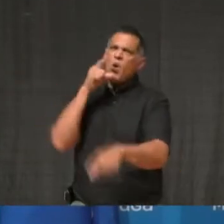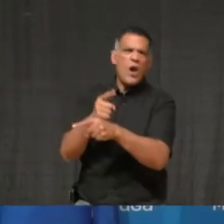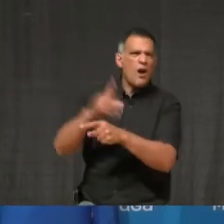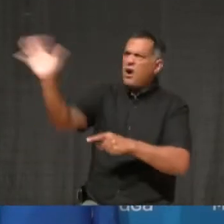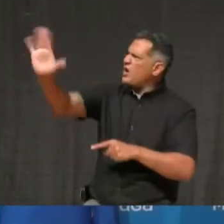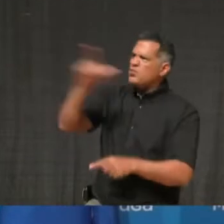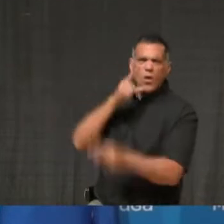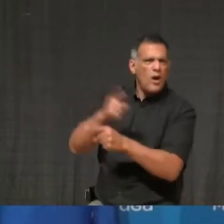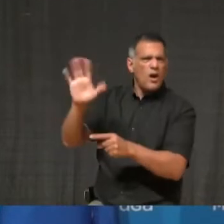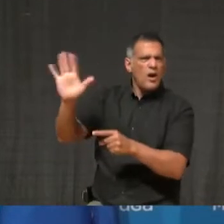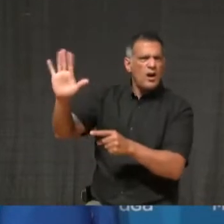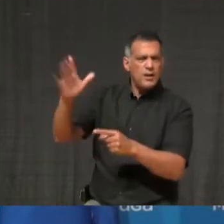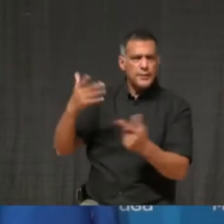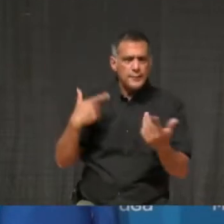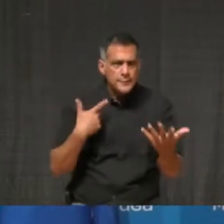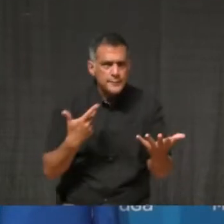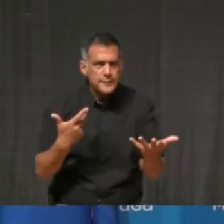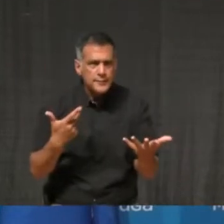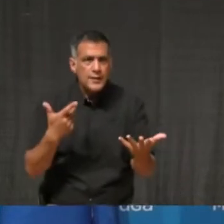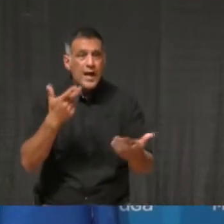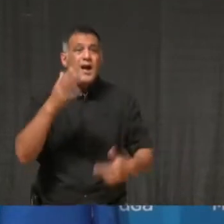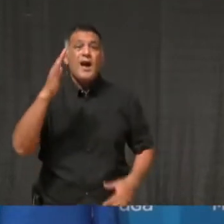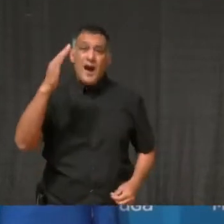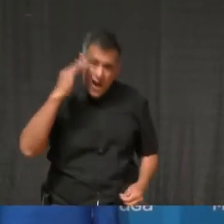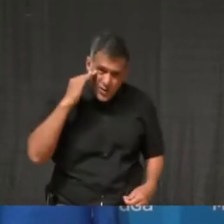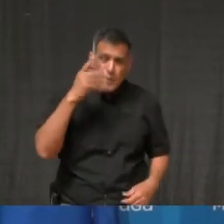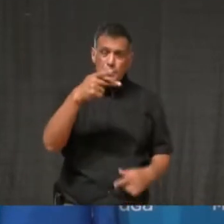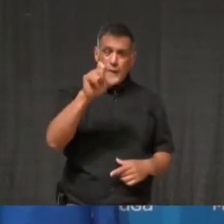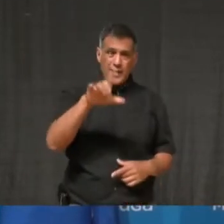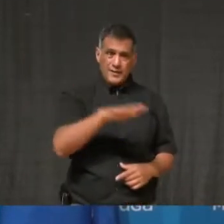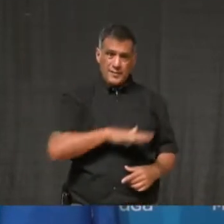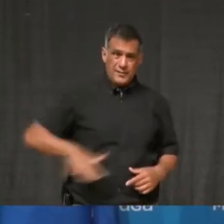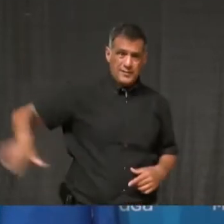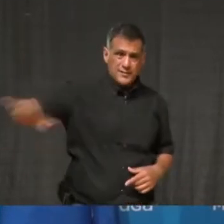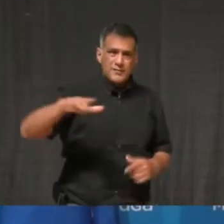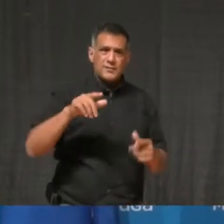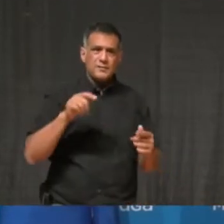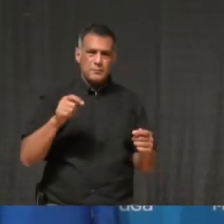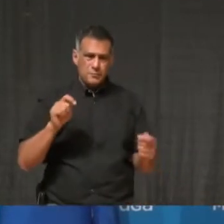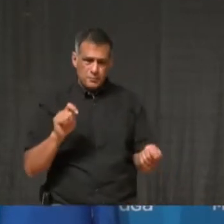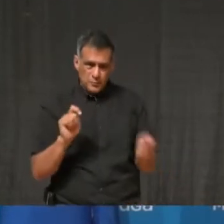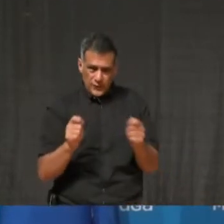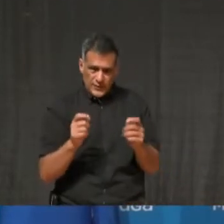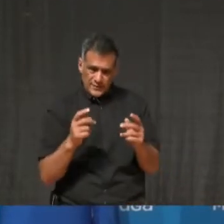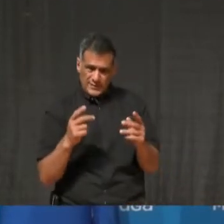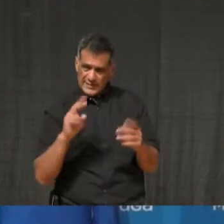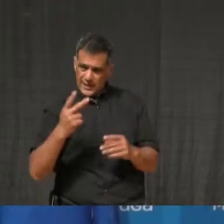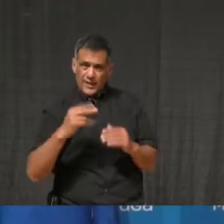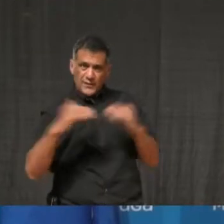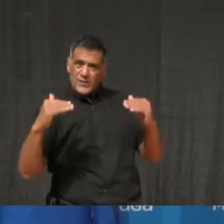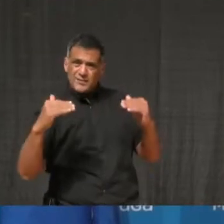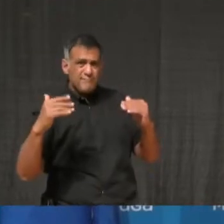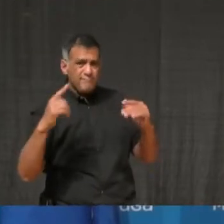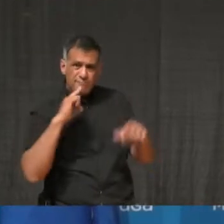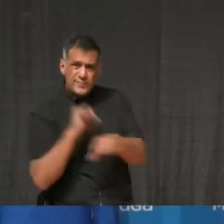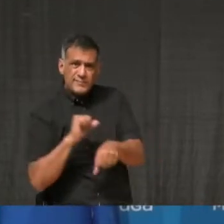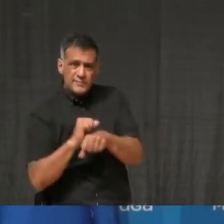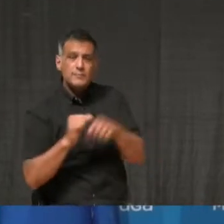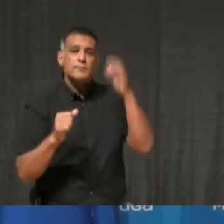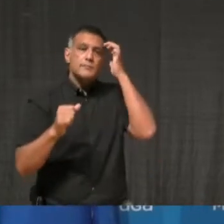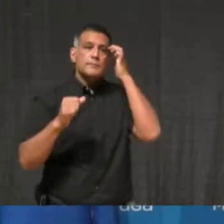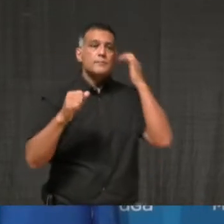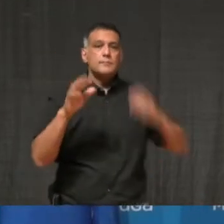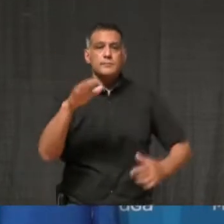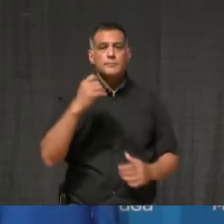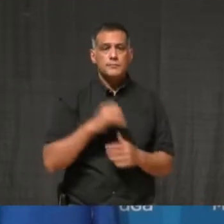Peel went into a modified stage two. You actually said at one of these press conferences that bars and restaurants were not a driver